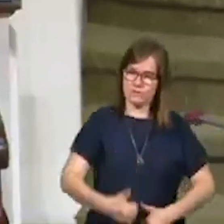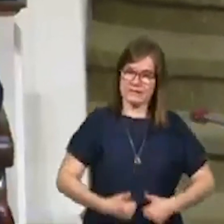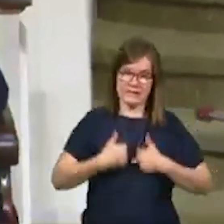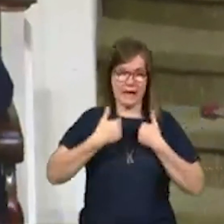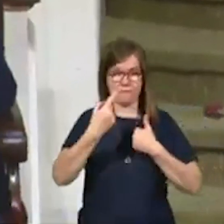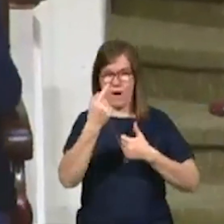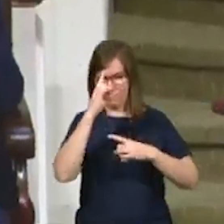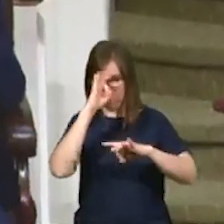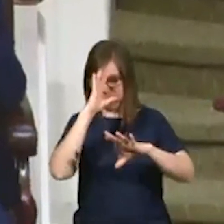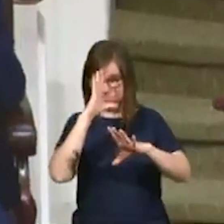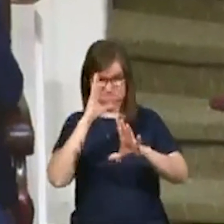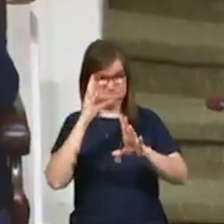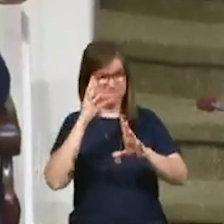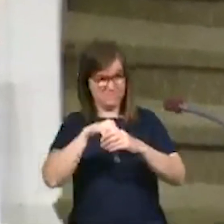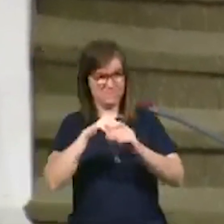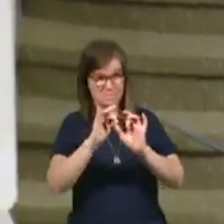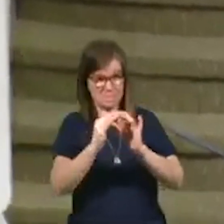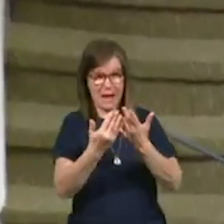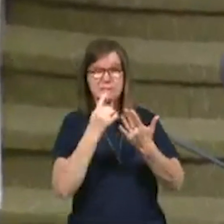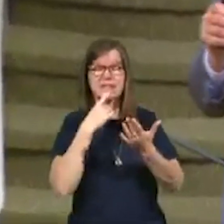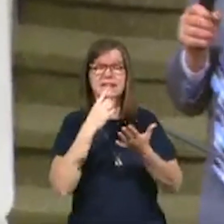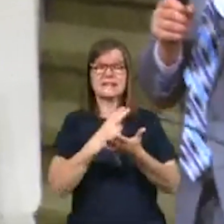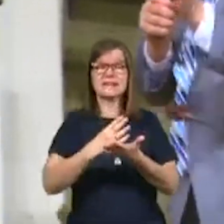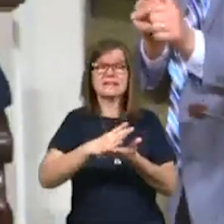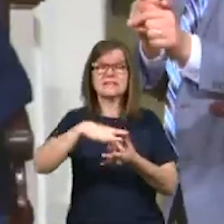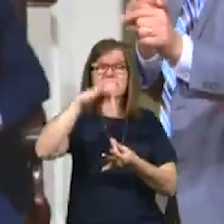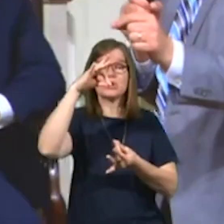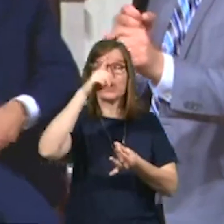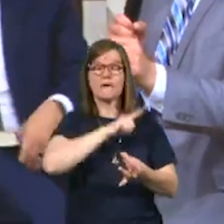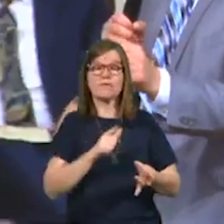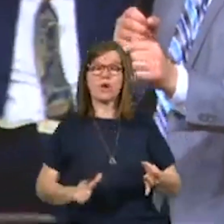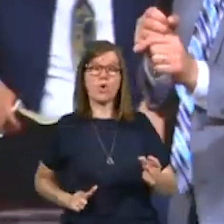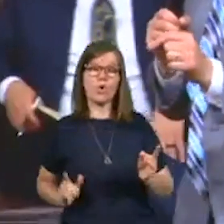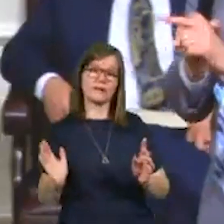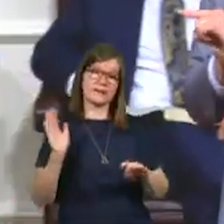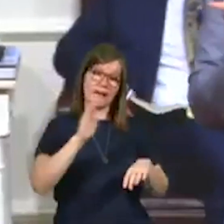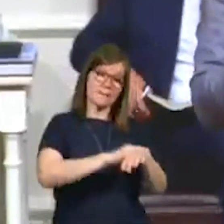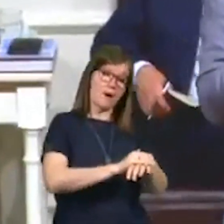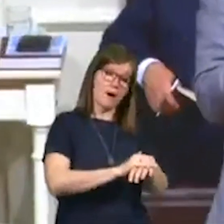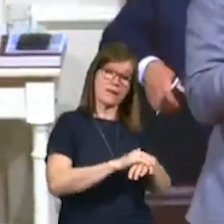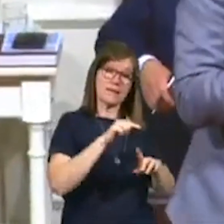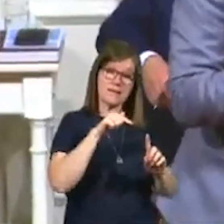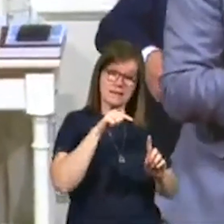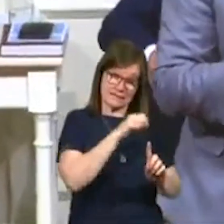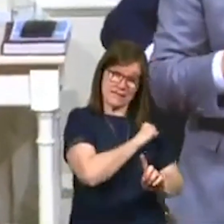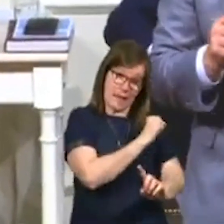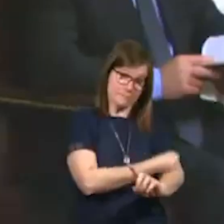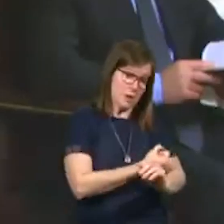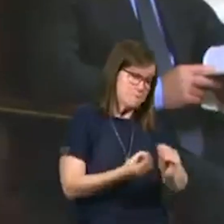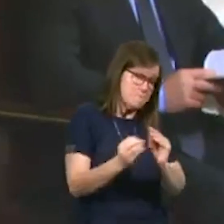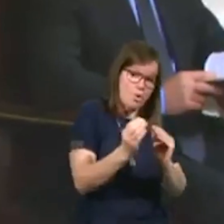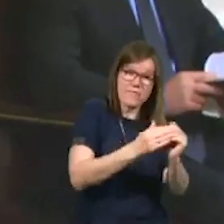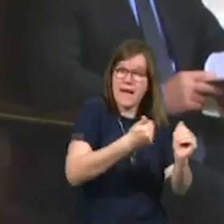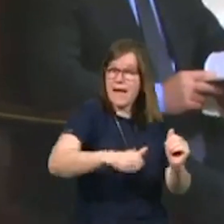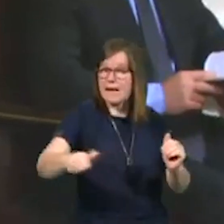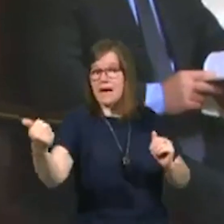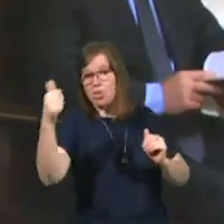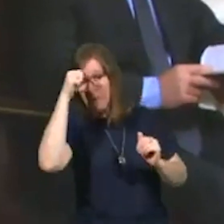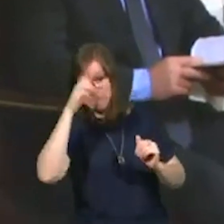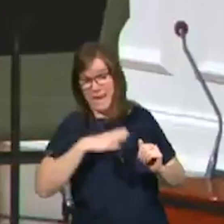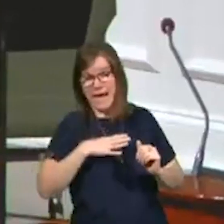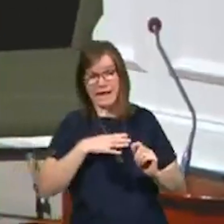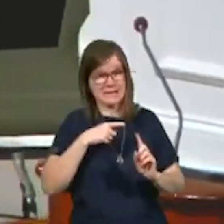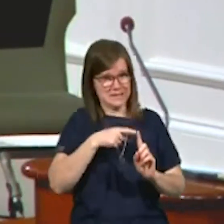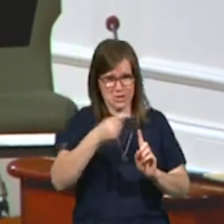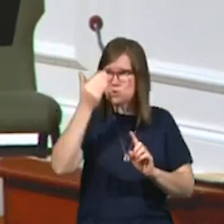tragedies of the Bible, the Bible says the spirit of the Lord fell upon Samson more than upon any other man in all of scripture. He